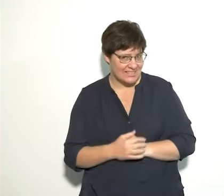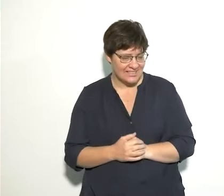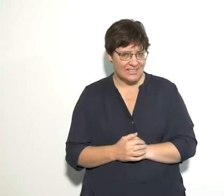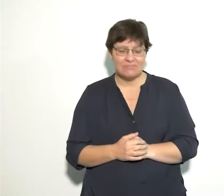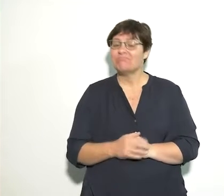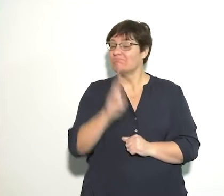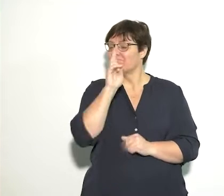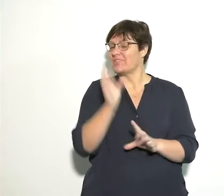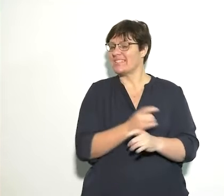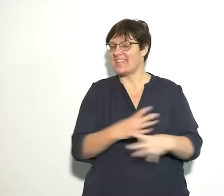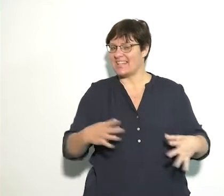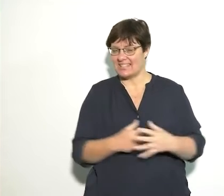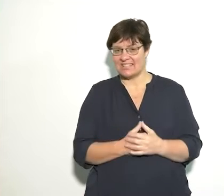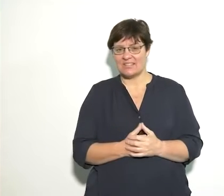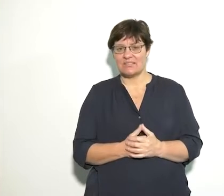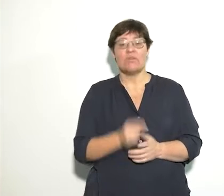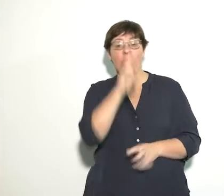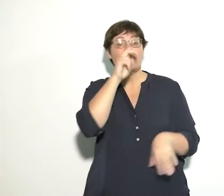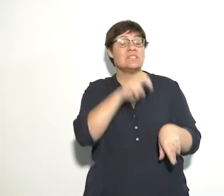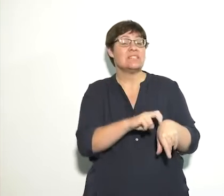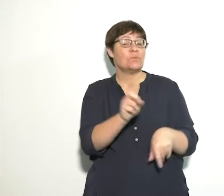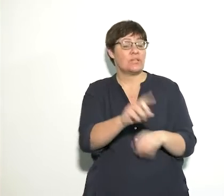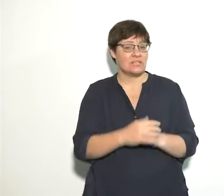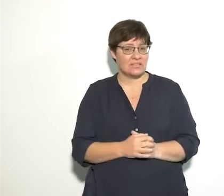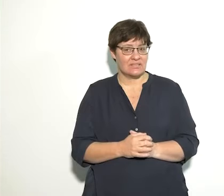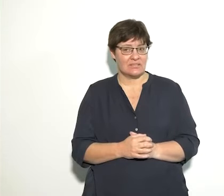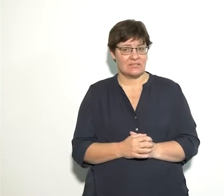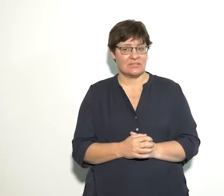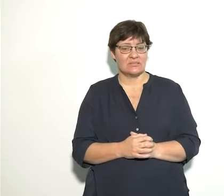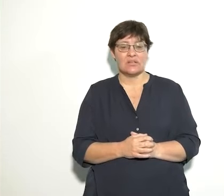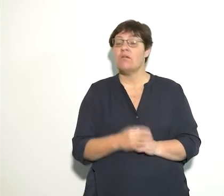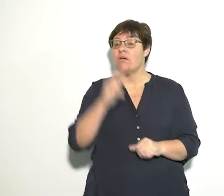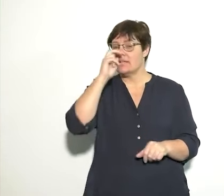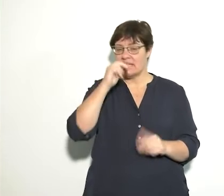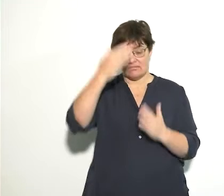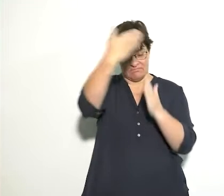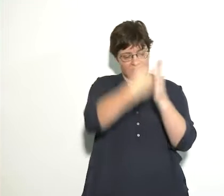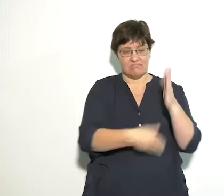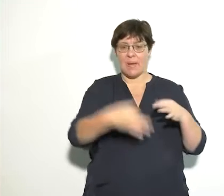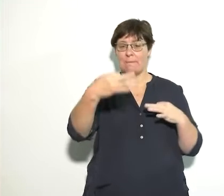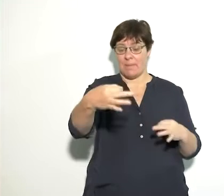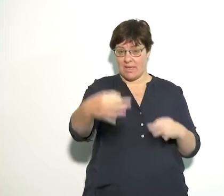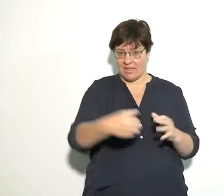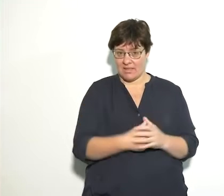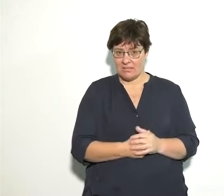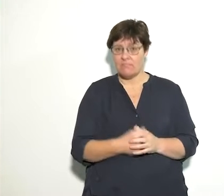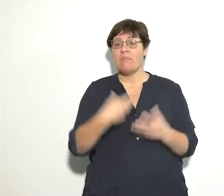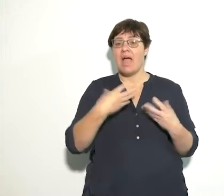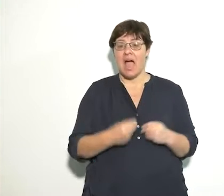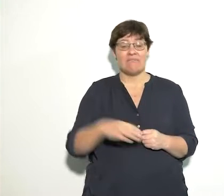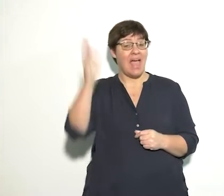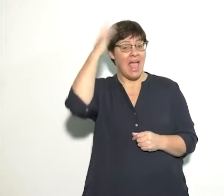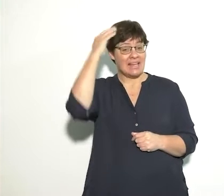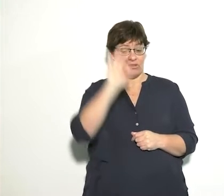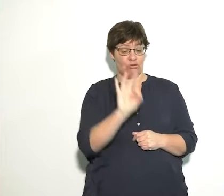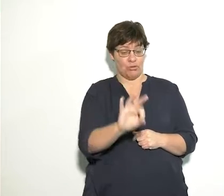What Let's get started. Here's what you'll need. You'll need a sheet of paper. I have three